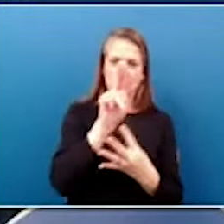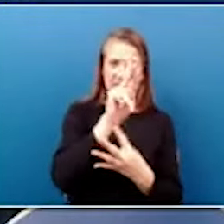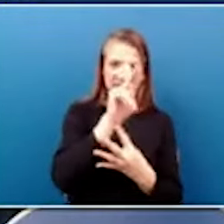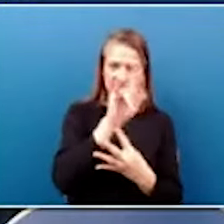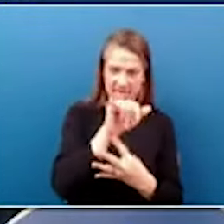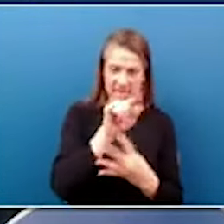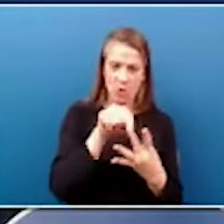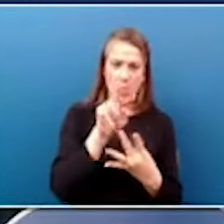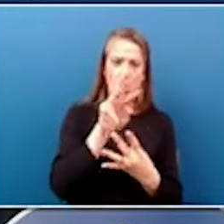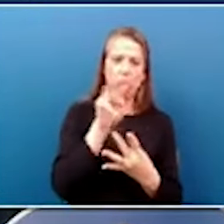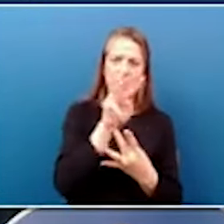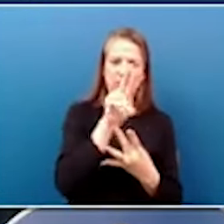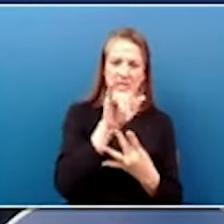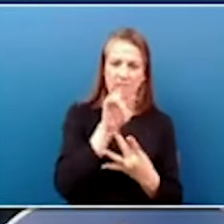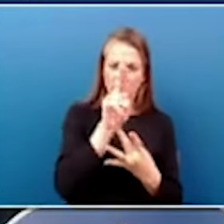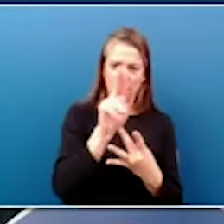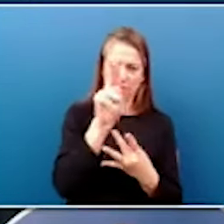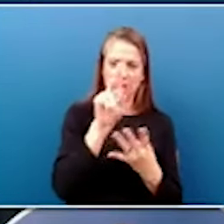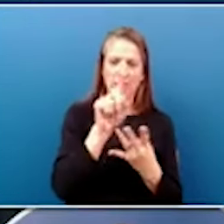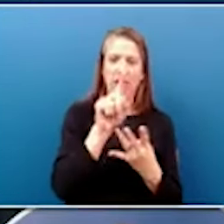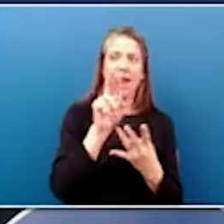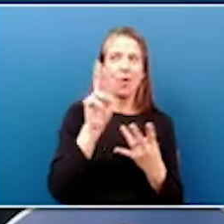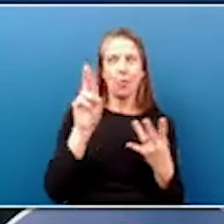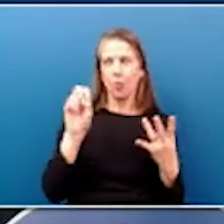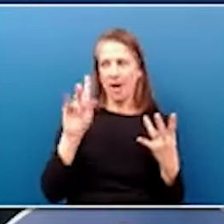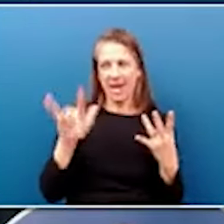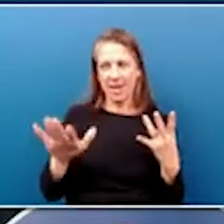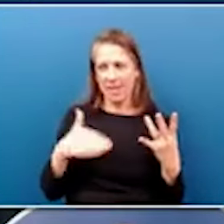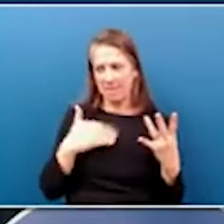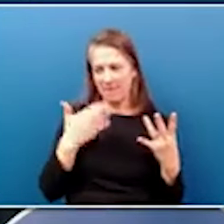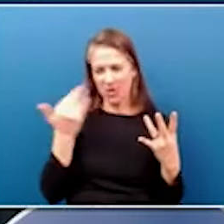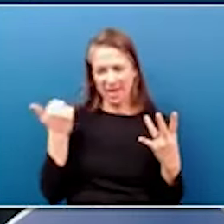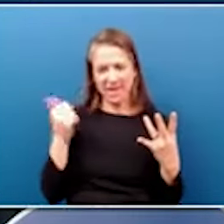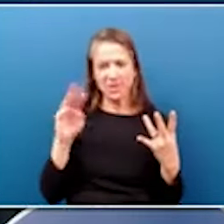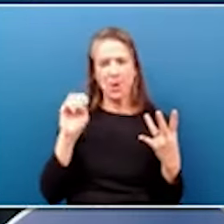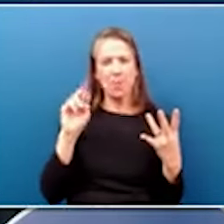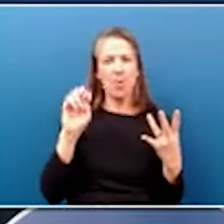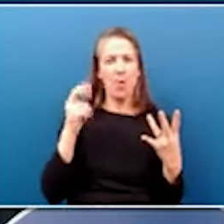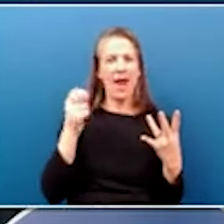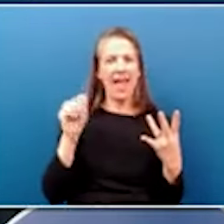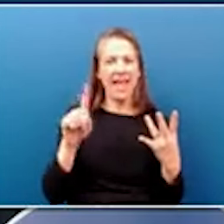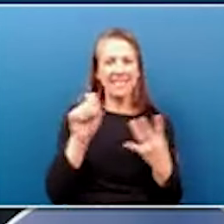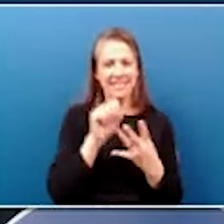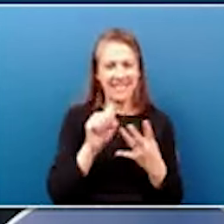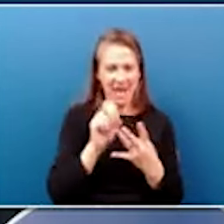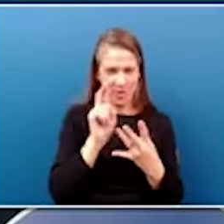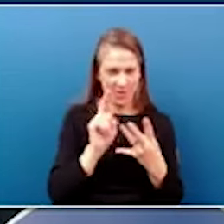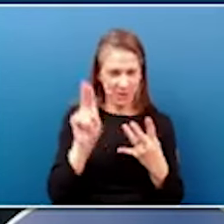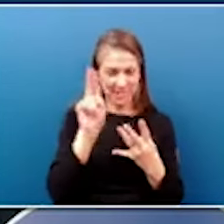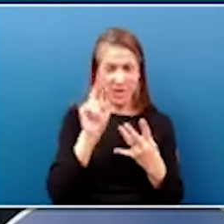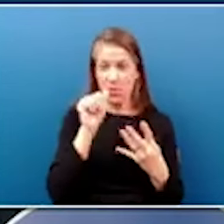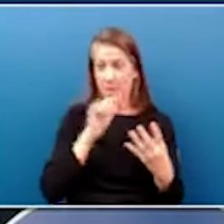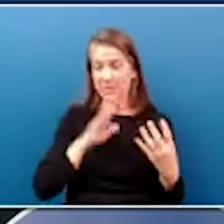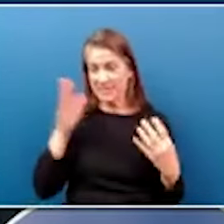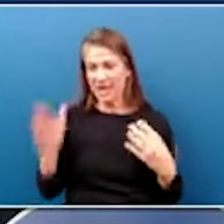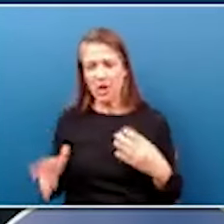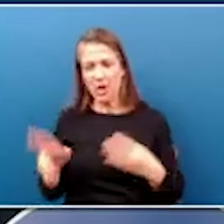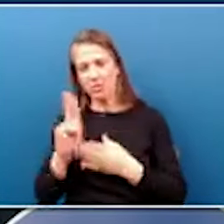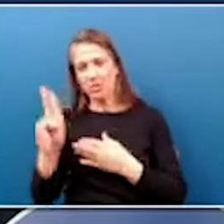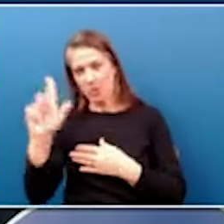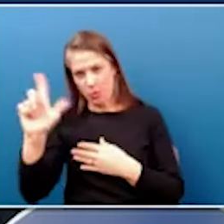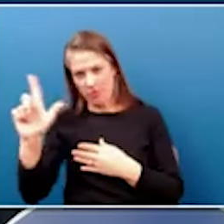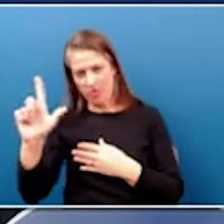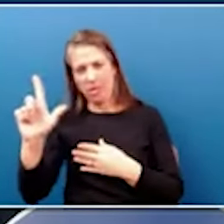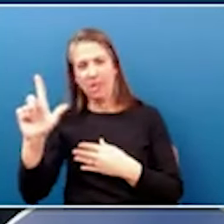Kentucky University, and Rocky would never let me forget, Moorhead State University. On the women's side, the University of Louisville is the lone